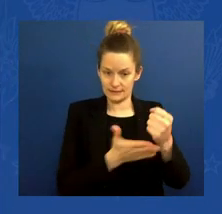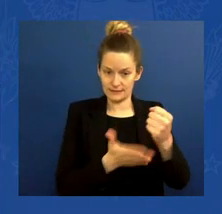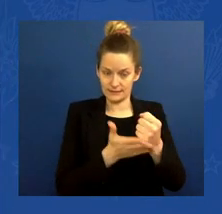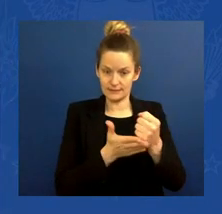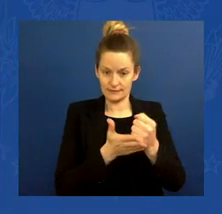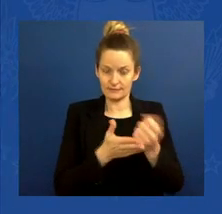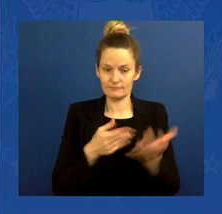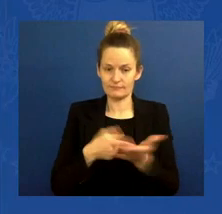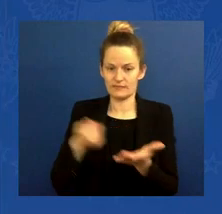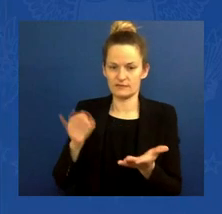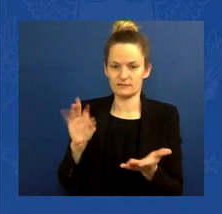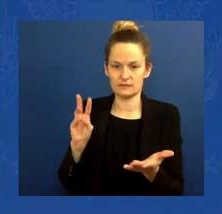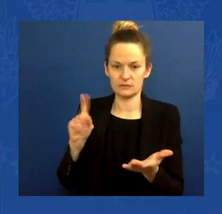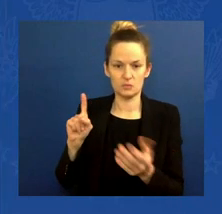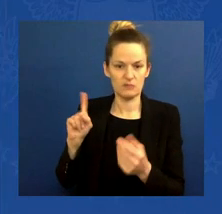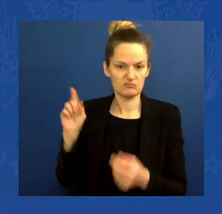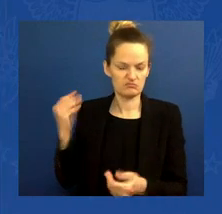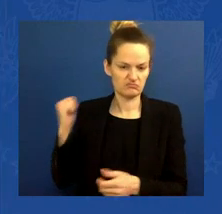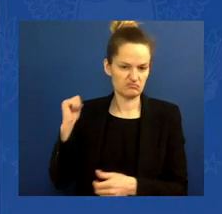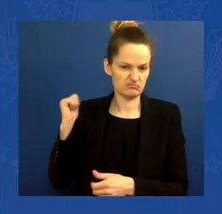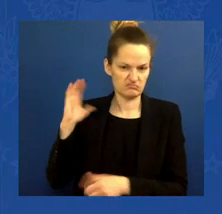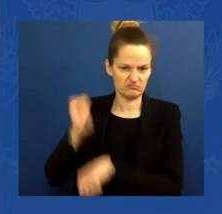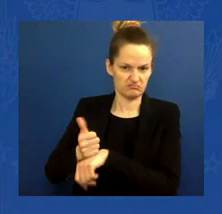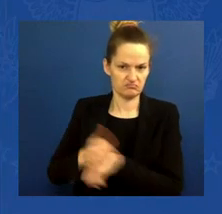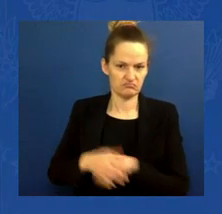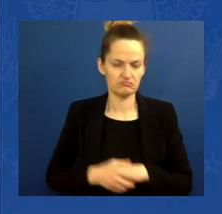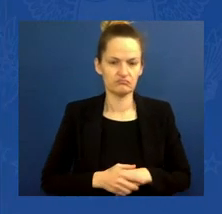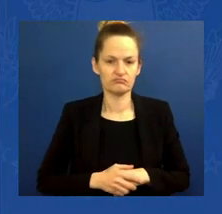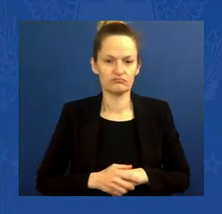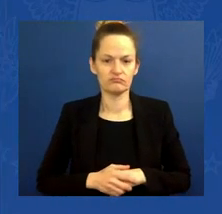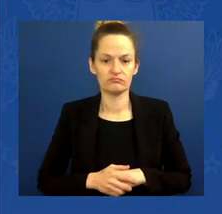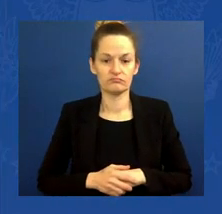a total of $800 billion in defense order.